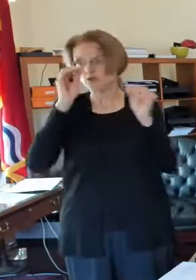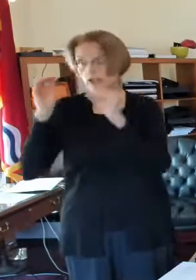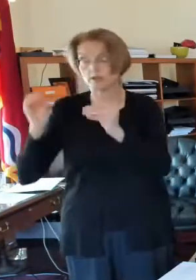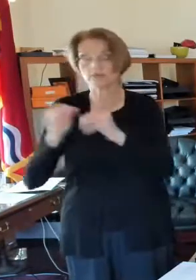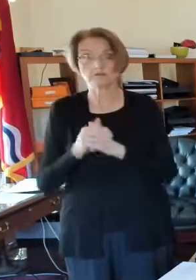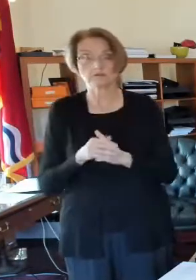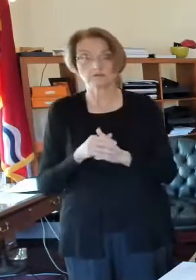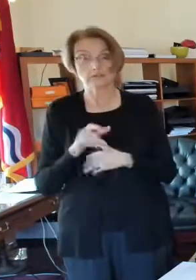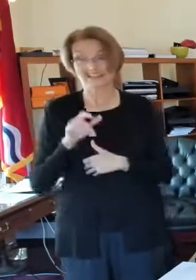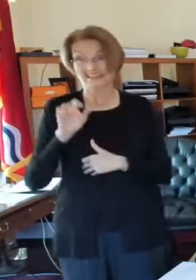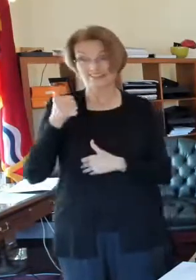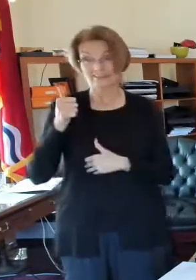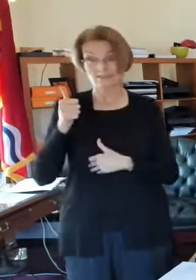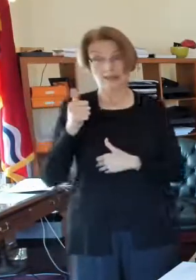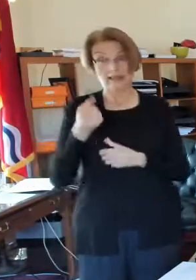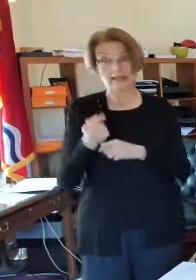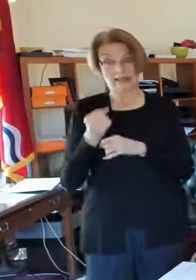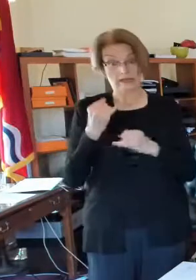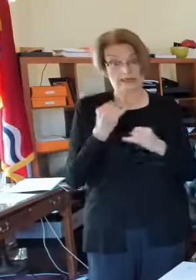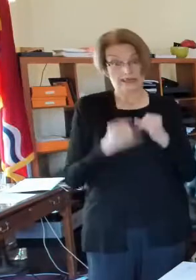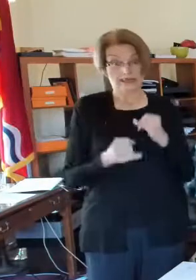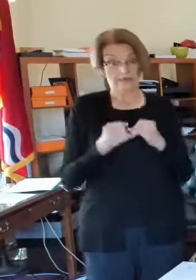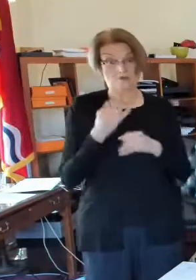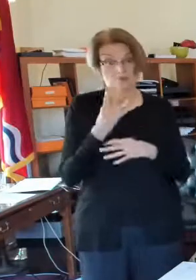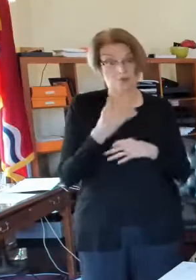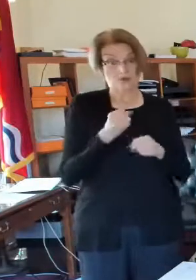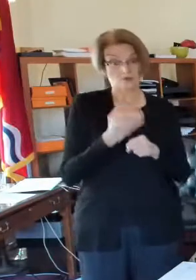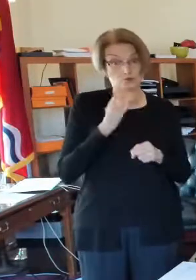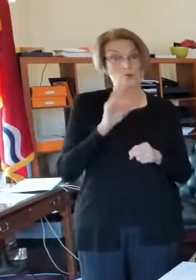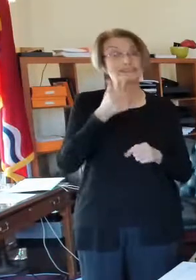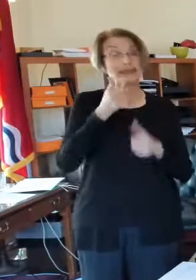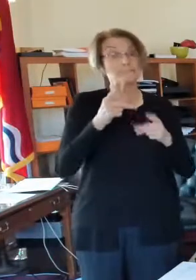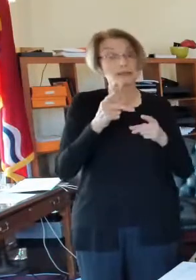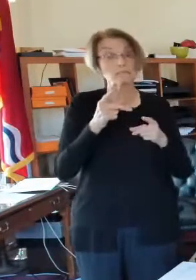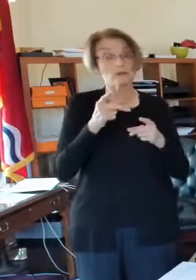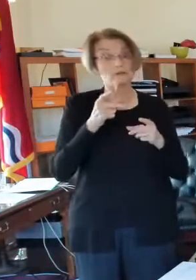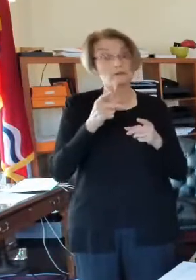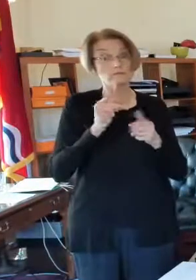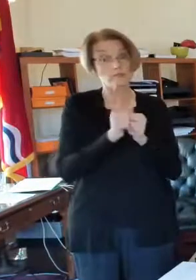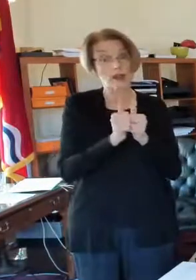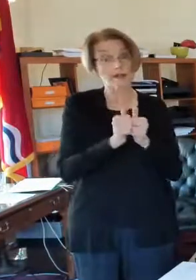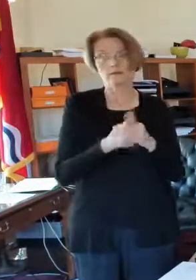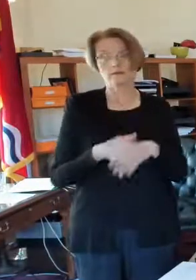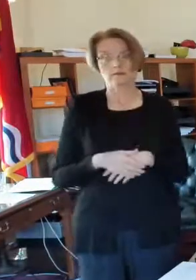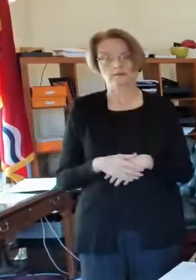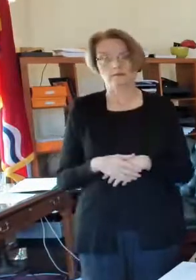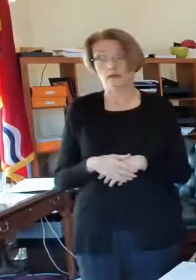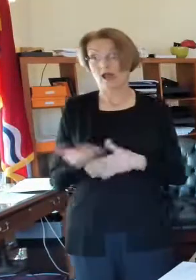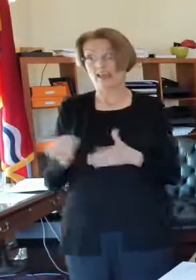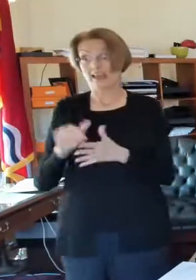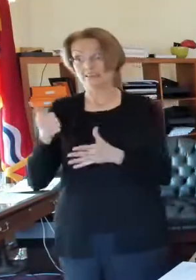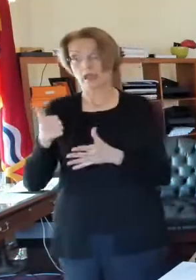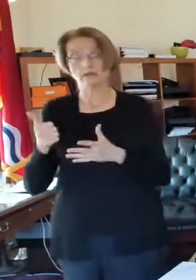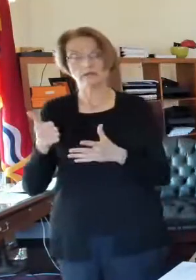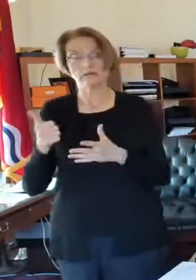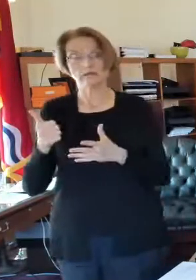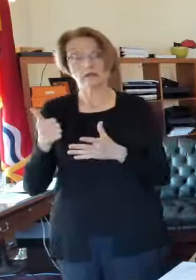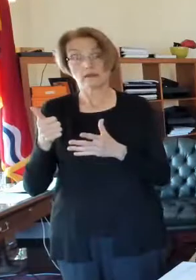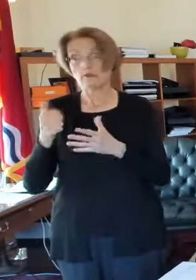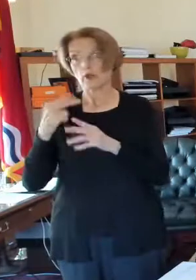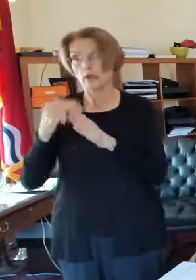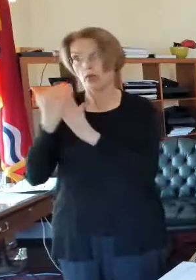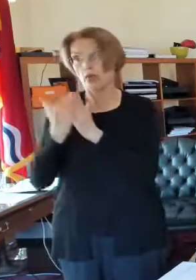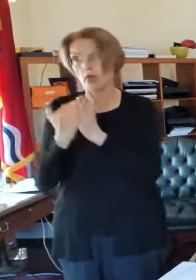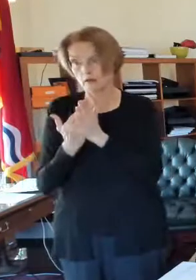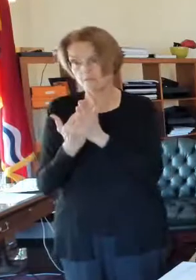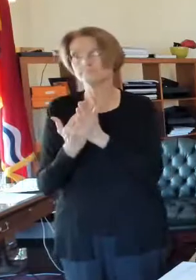people that are running for mayor like there were last time, you can vote for eight of them or you can vote for nine of them or you can vote for three of them. And then there'll be